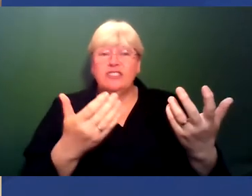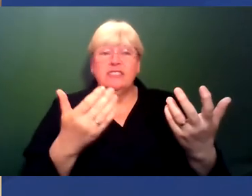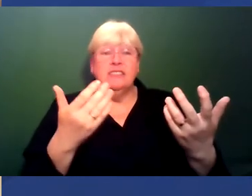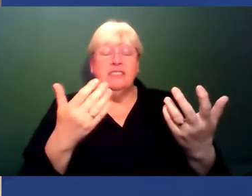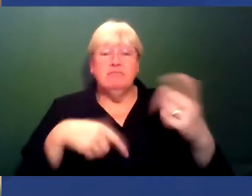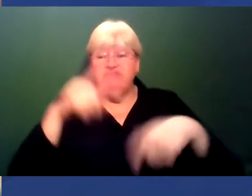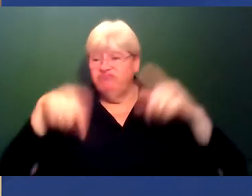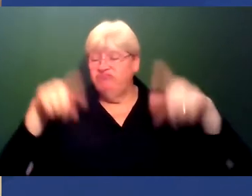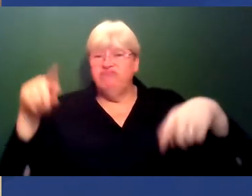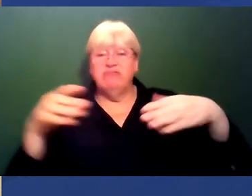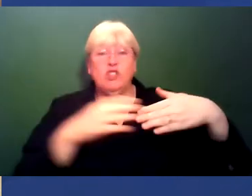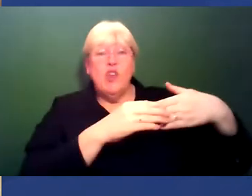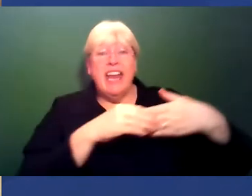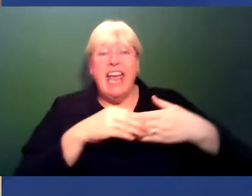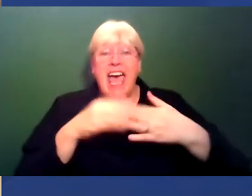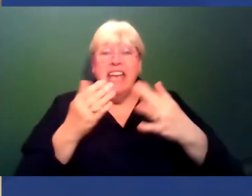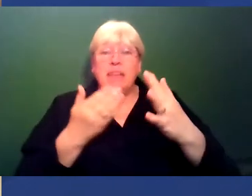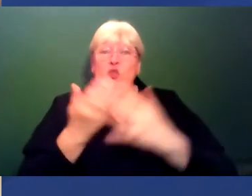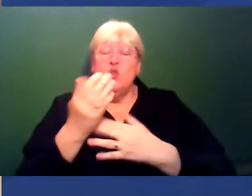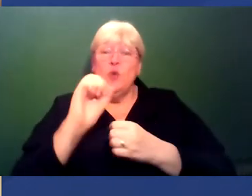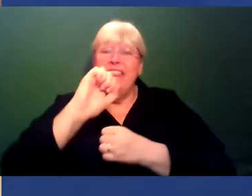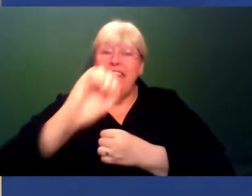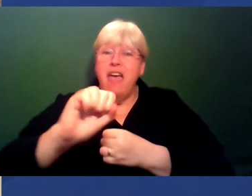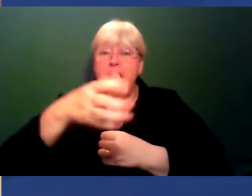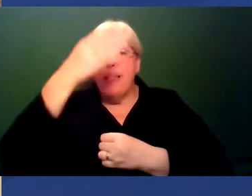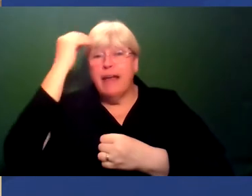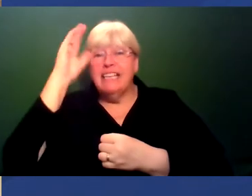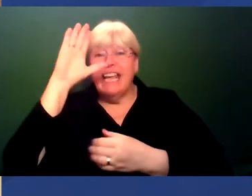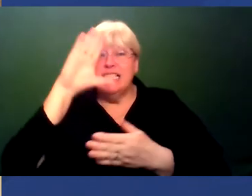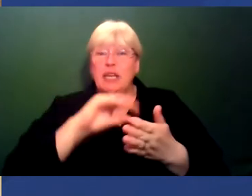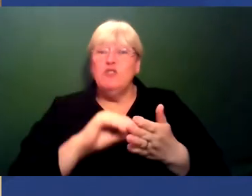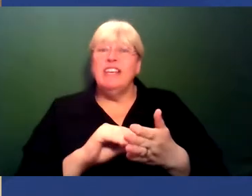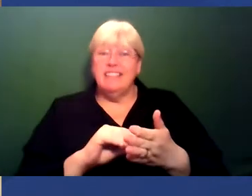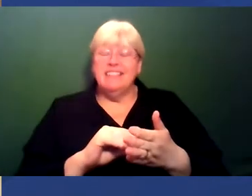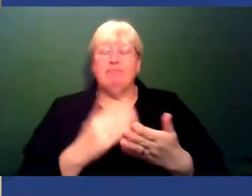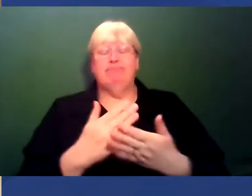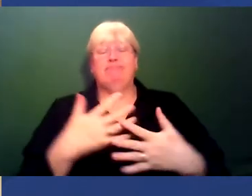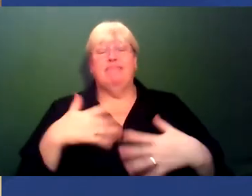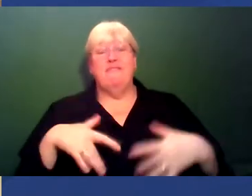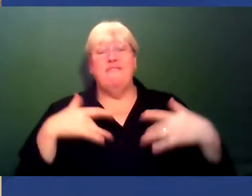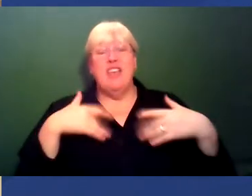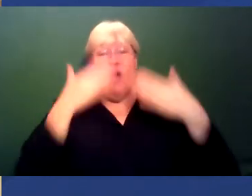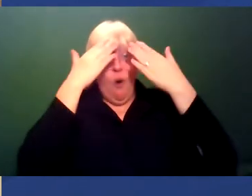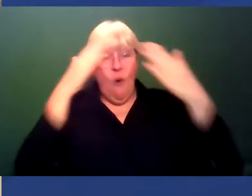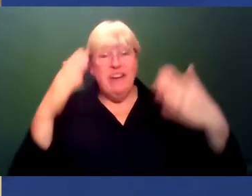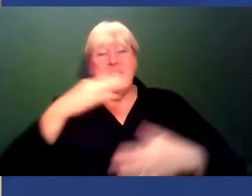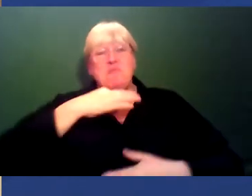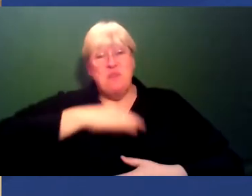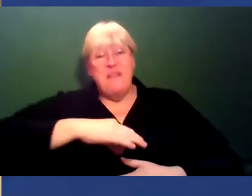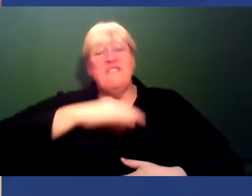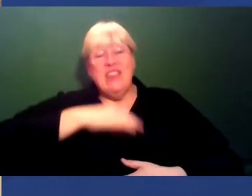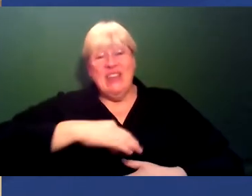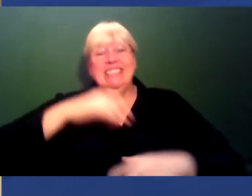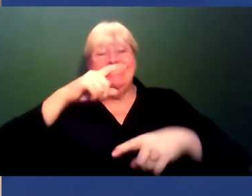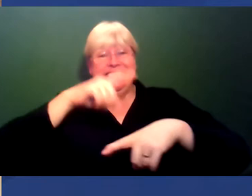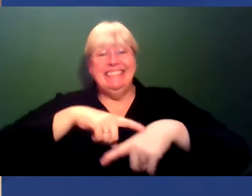guiding them through their own learning experience. But that's a huge privilege and a huge honour. And getting time to spend with them and seeing the